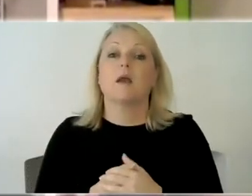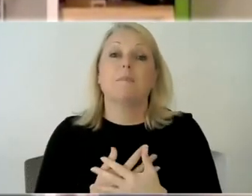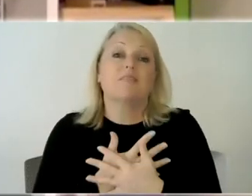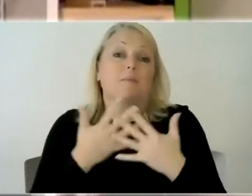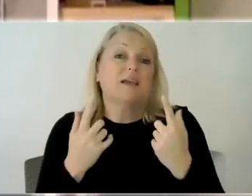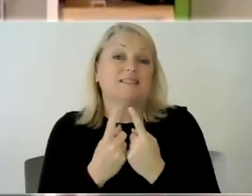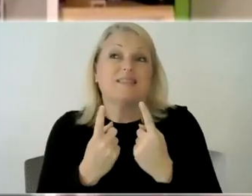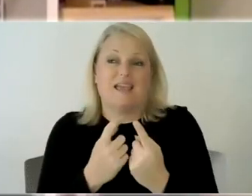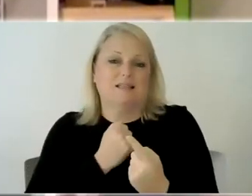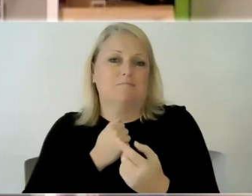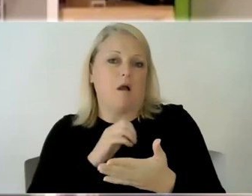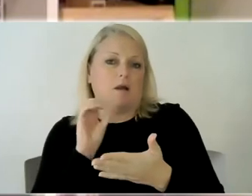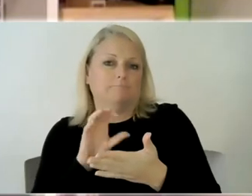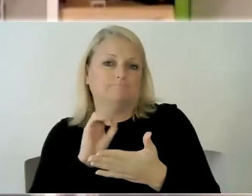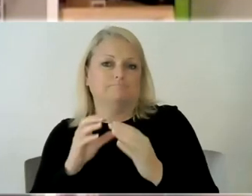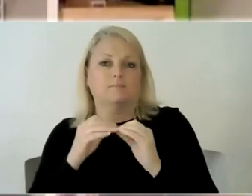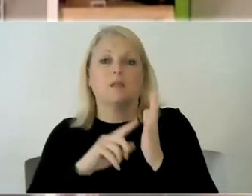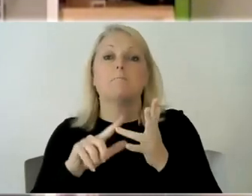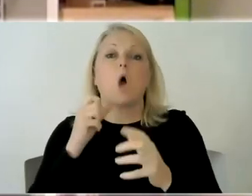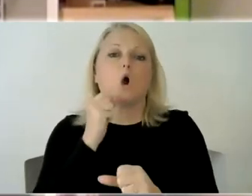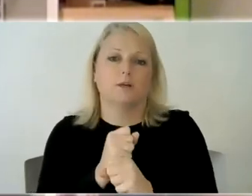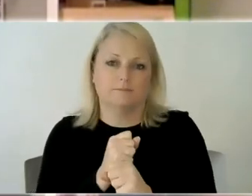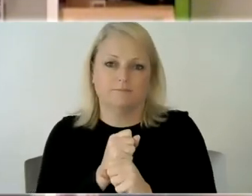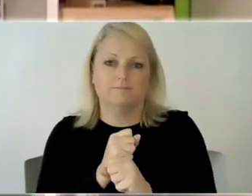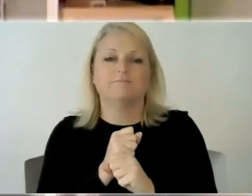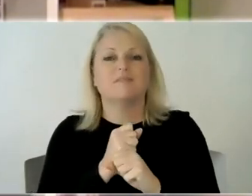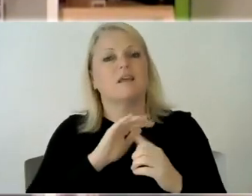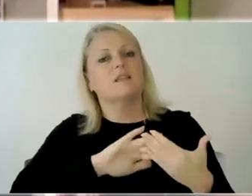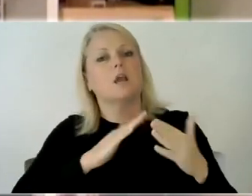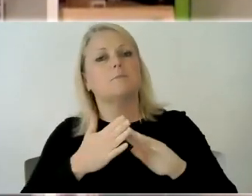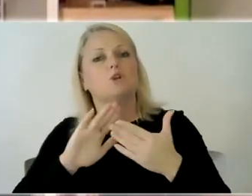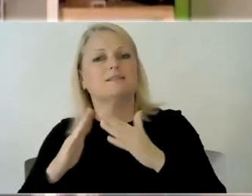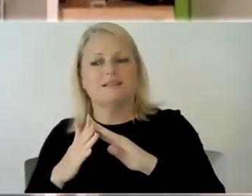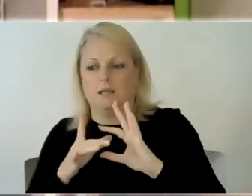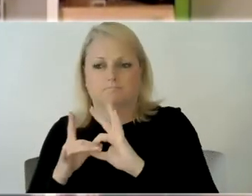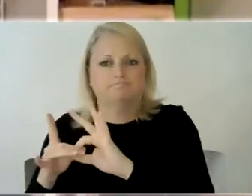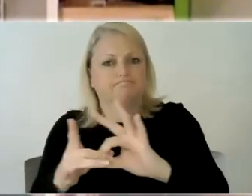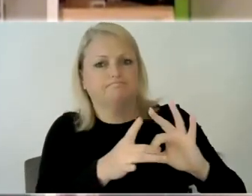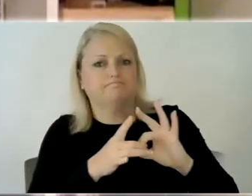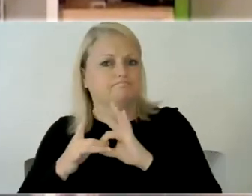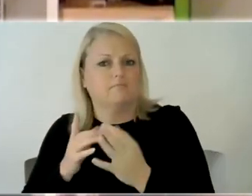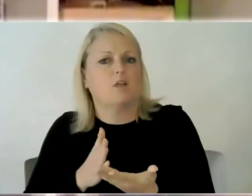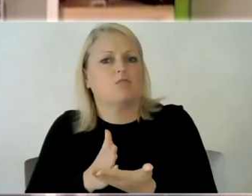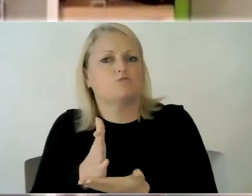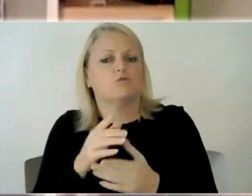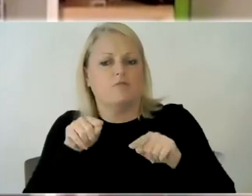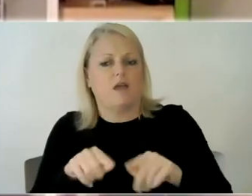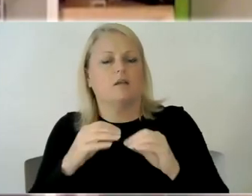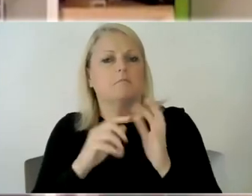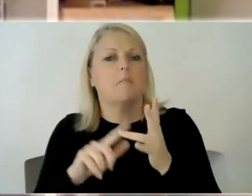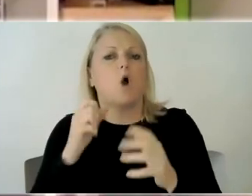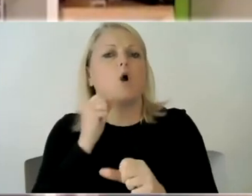is the community that i've you know managed to to gain from that